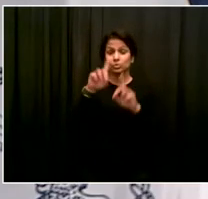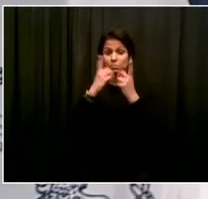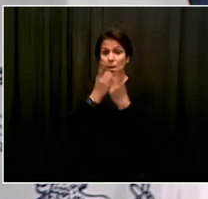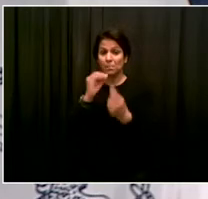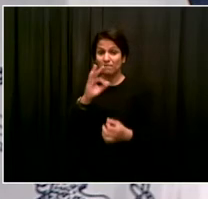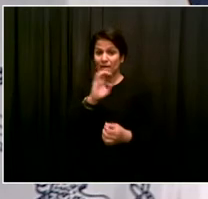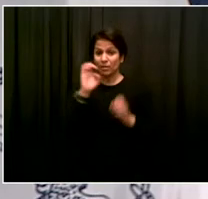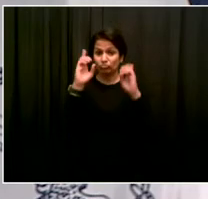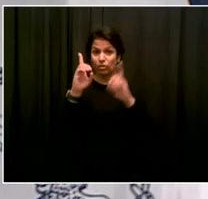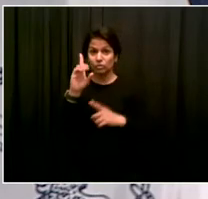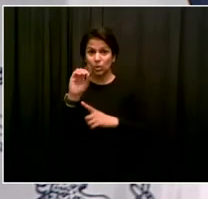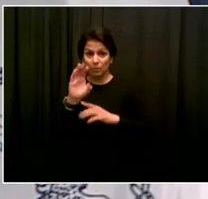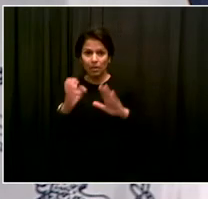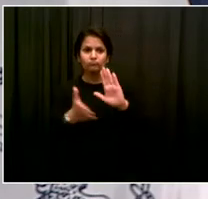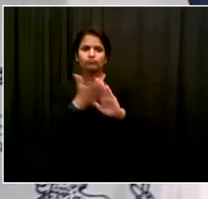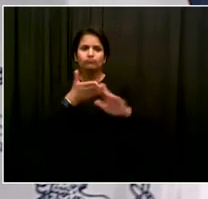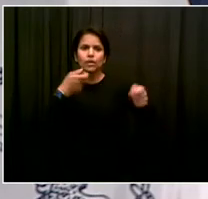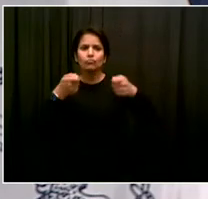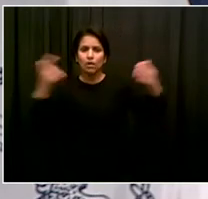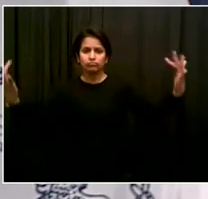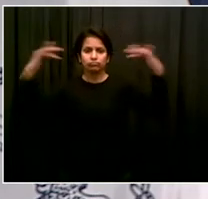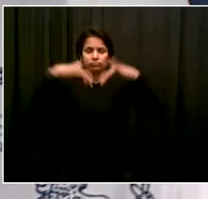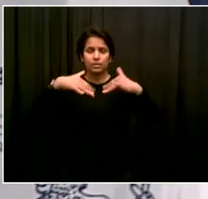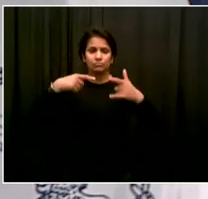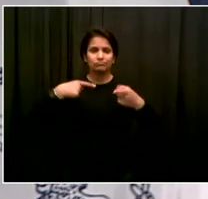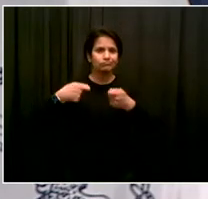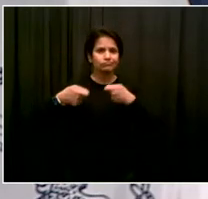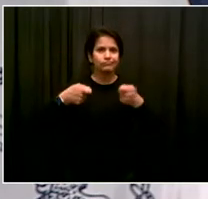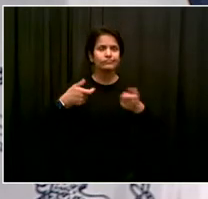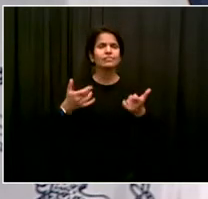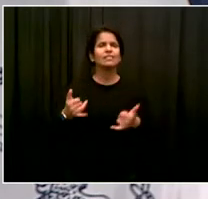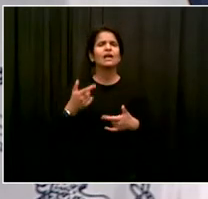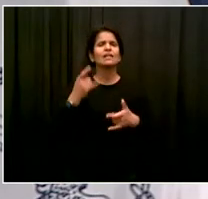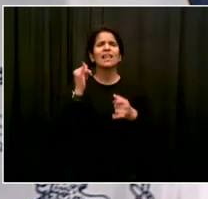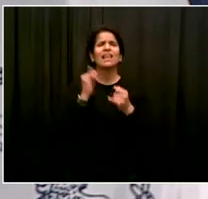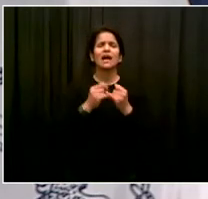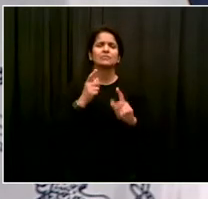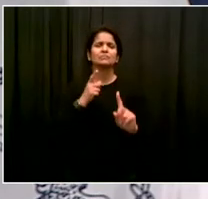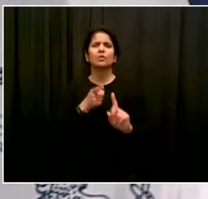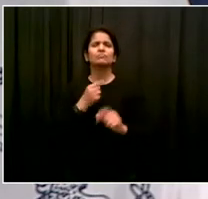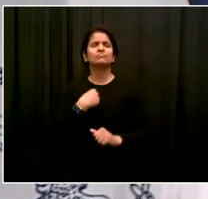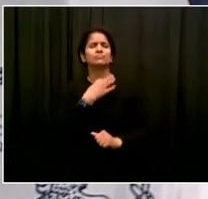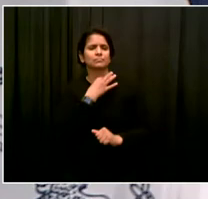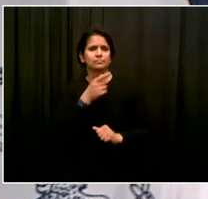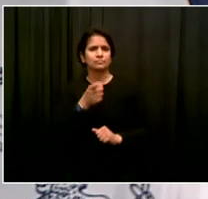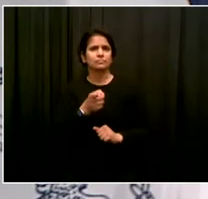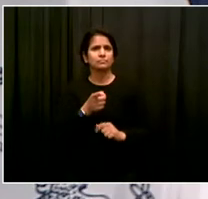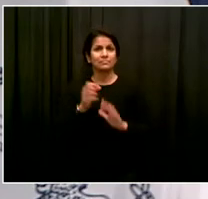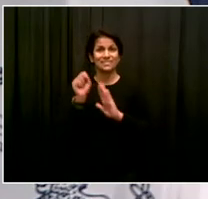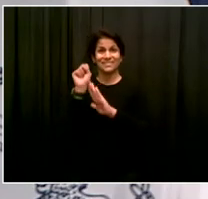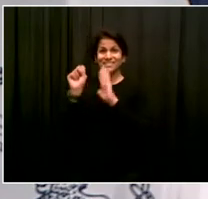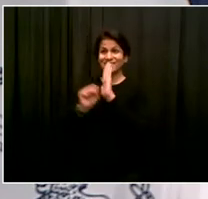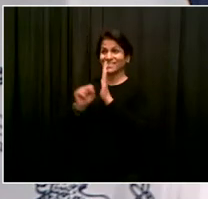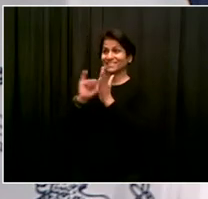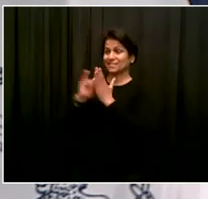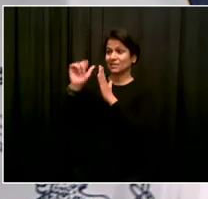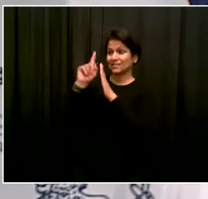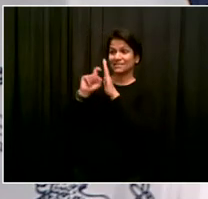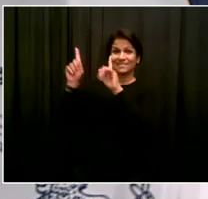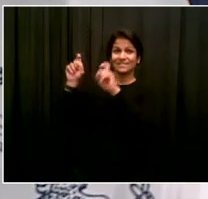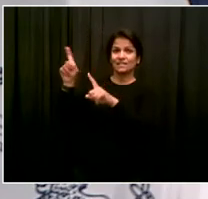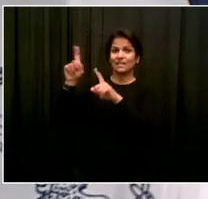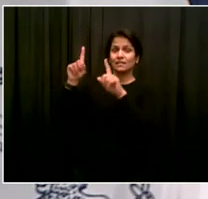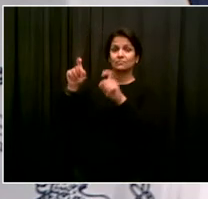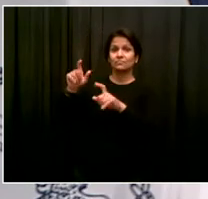last question, too, is just do you know how many students have opted into state tests? Okay. On that one, I don't. If